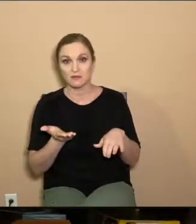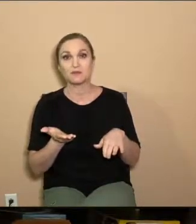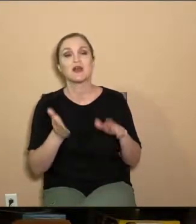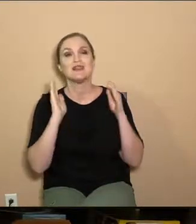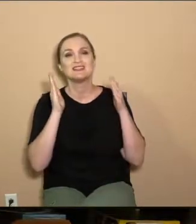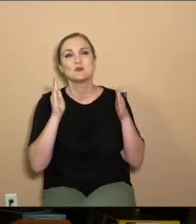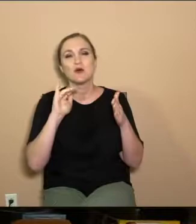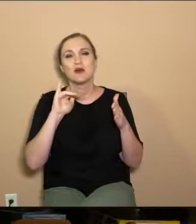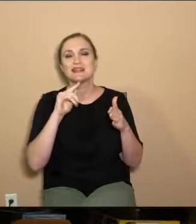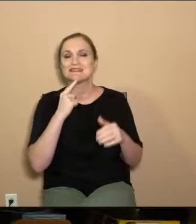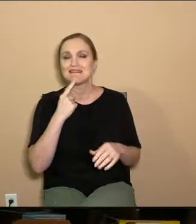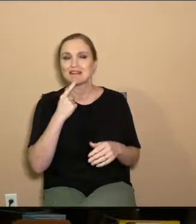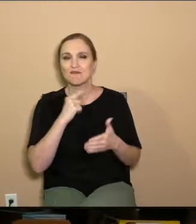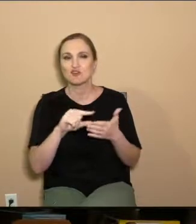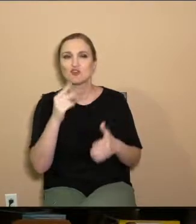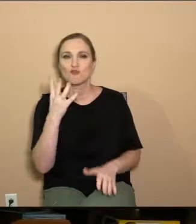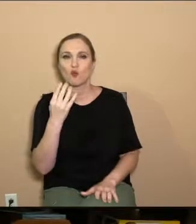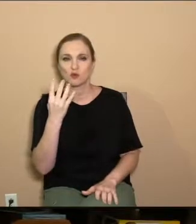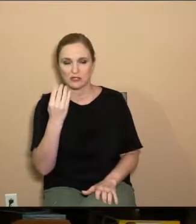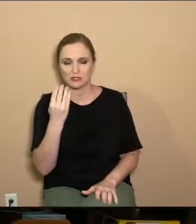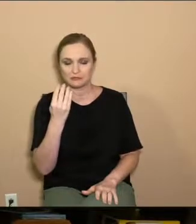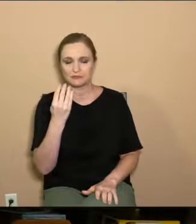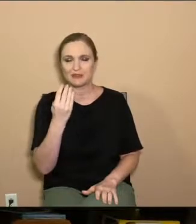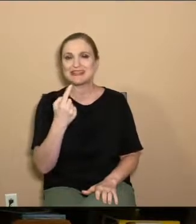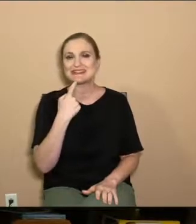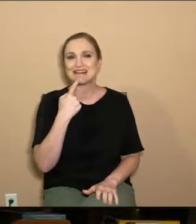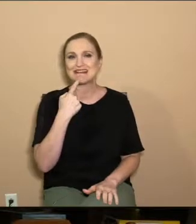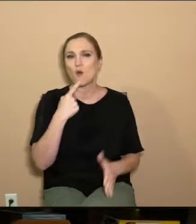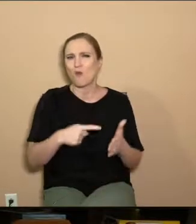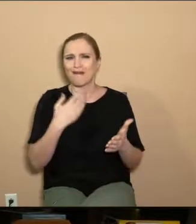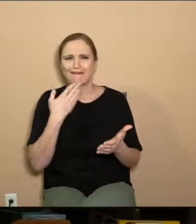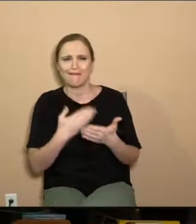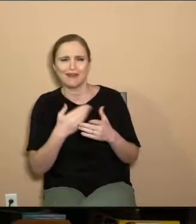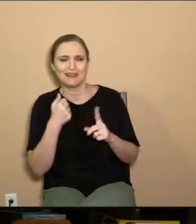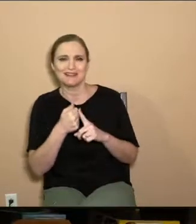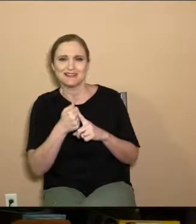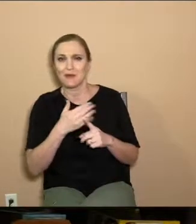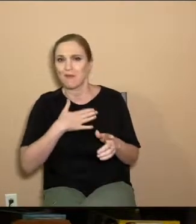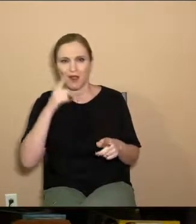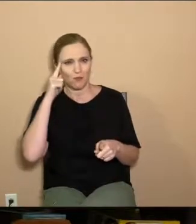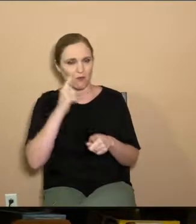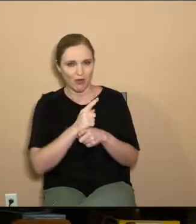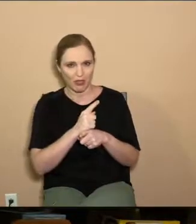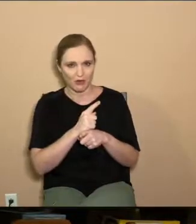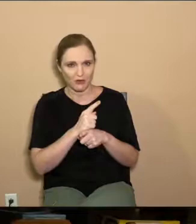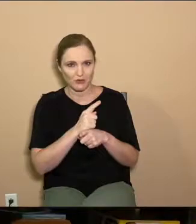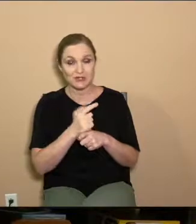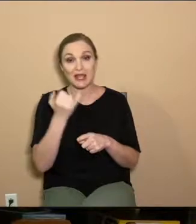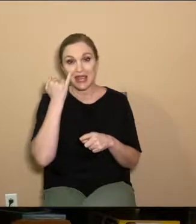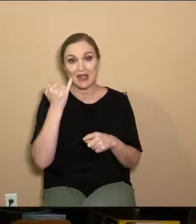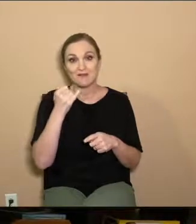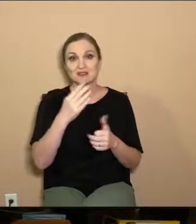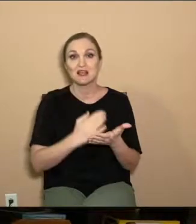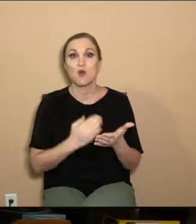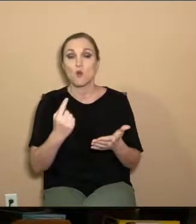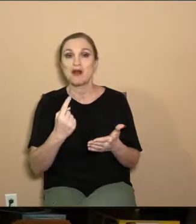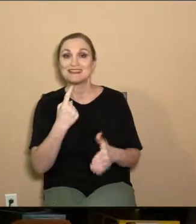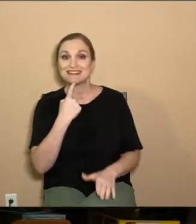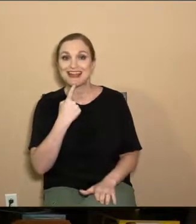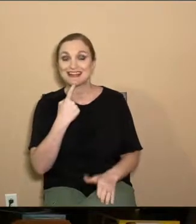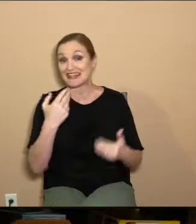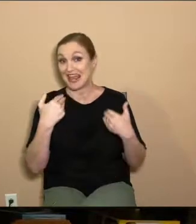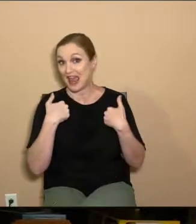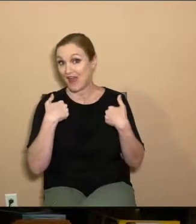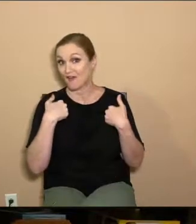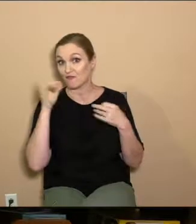Listen to what James has to say, verse 14. He says, What good is it, my brothers, if someone says he